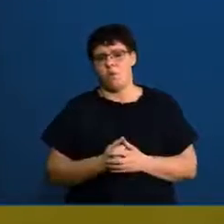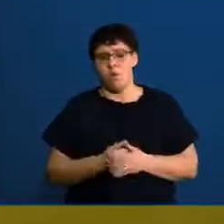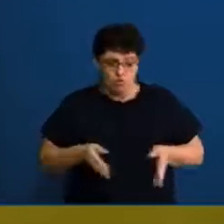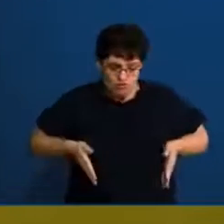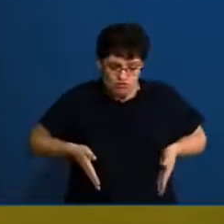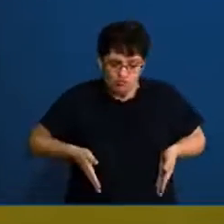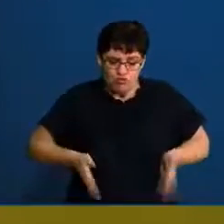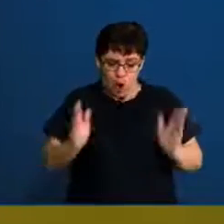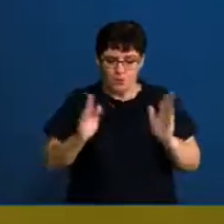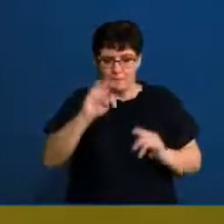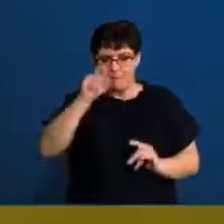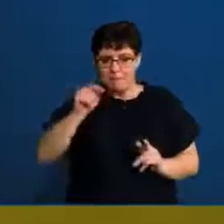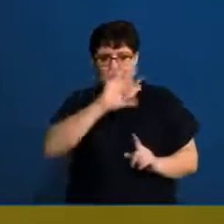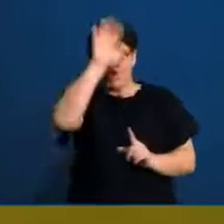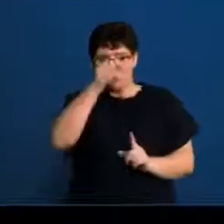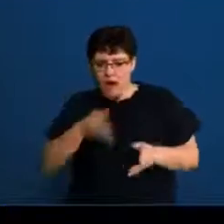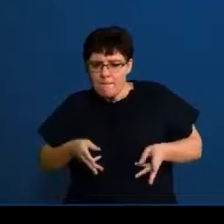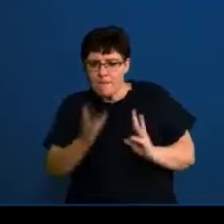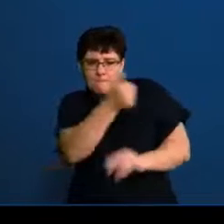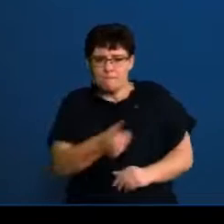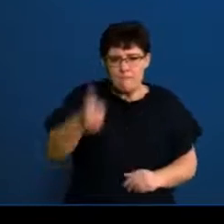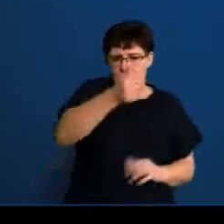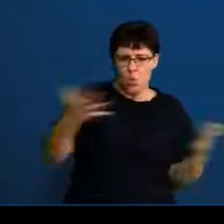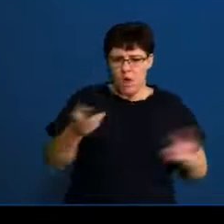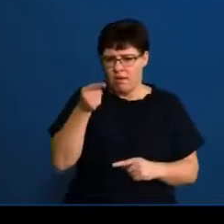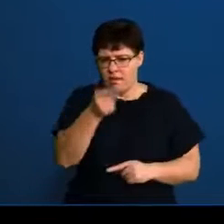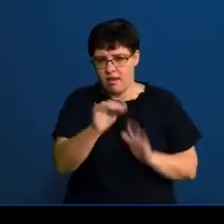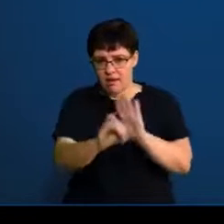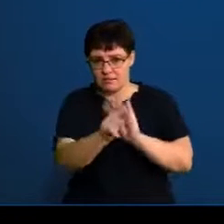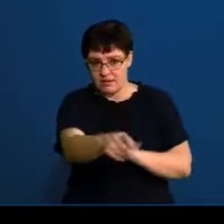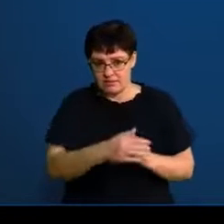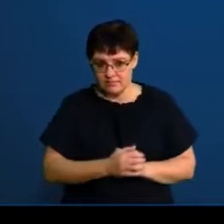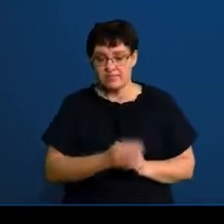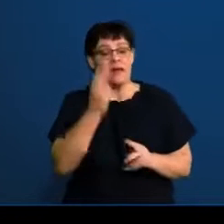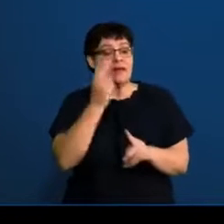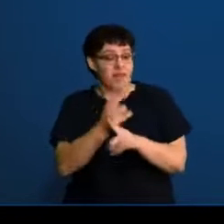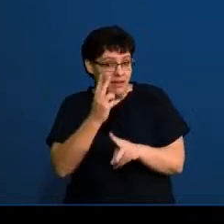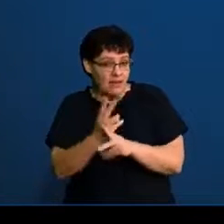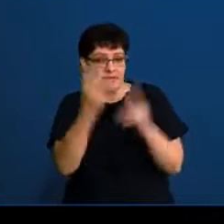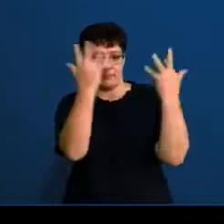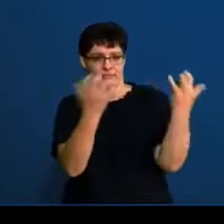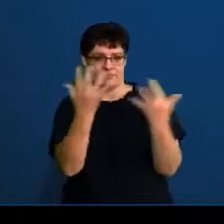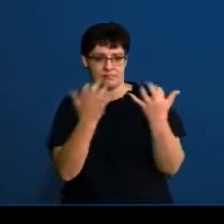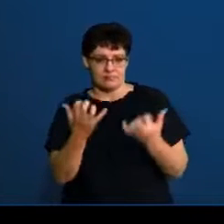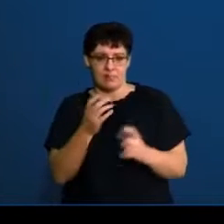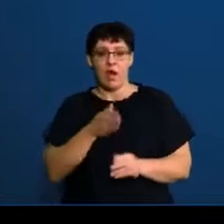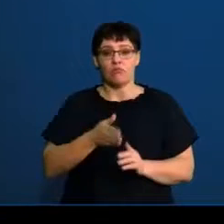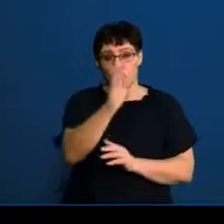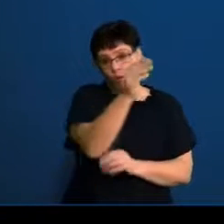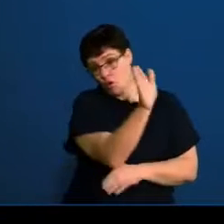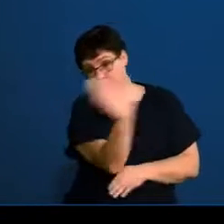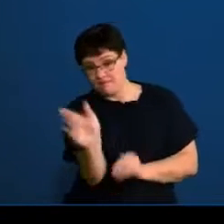road on a map of South Africa. Then we're going to do calculations, which include directions,